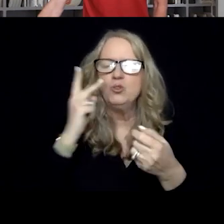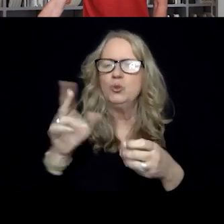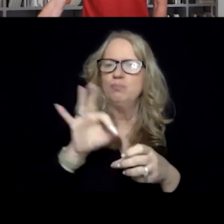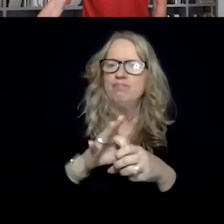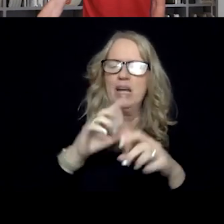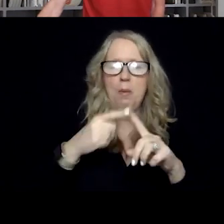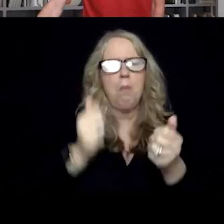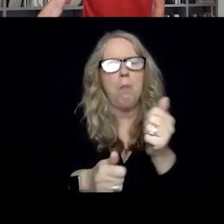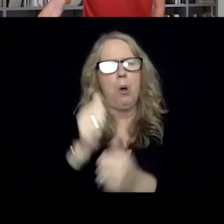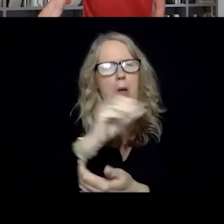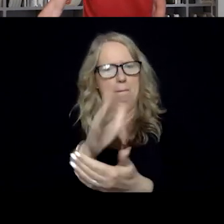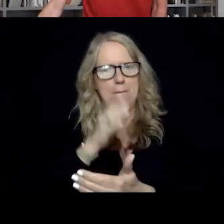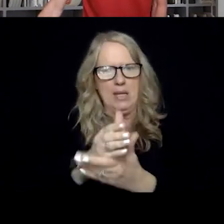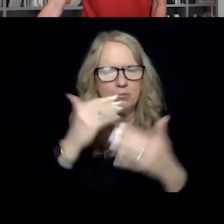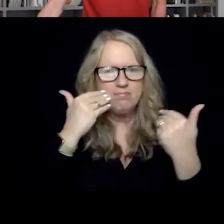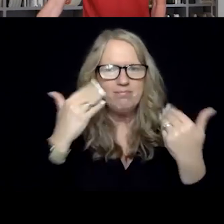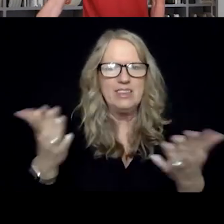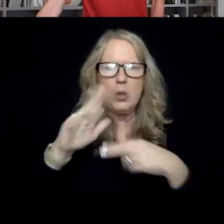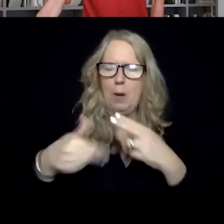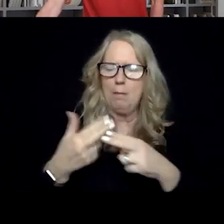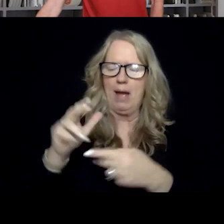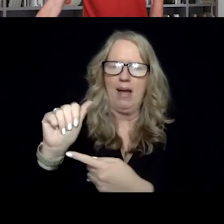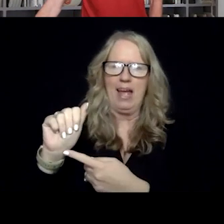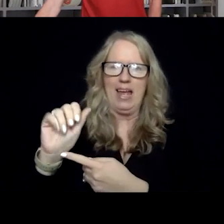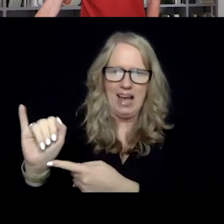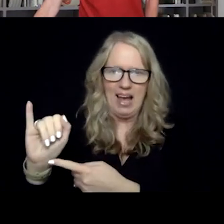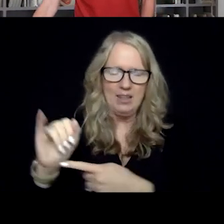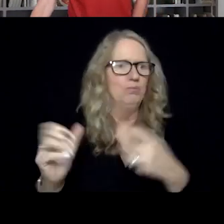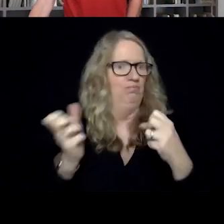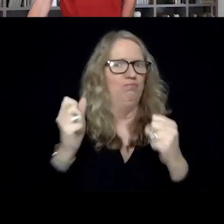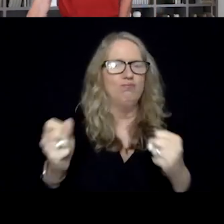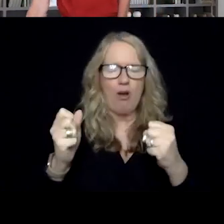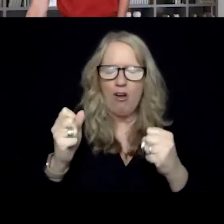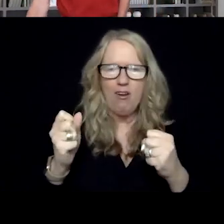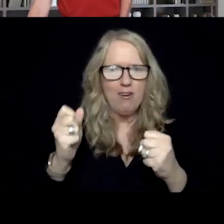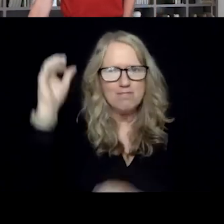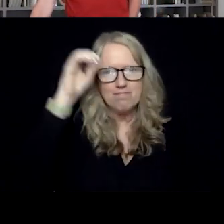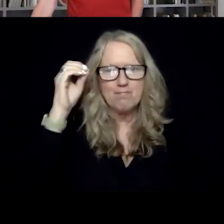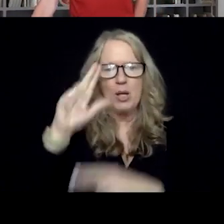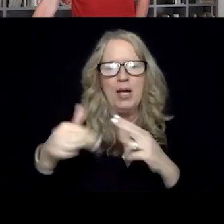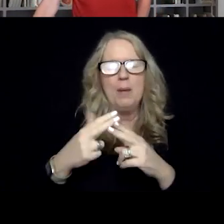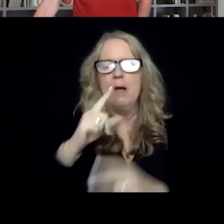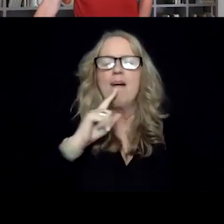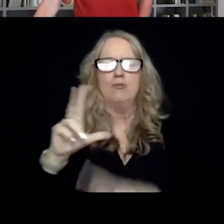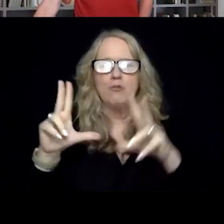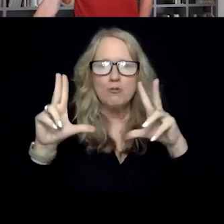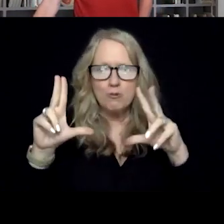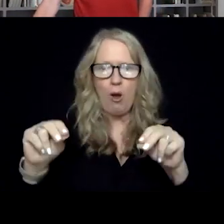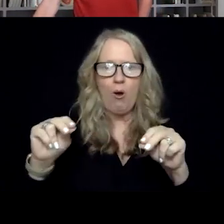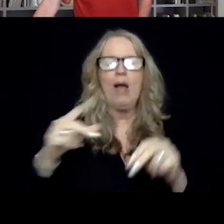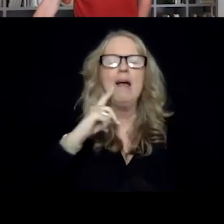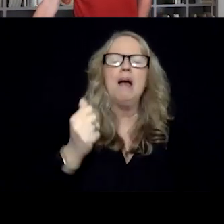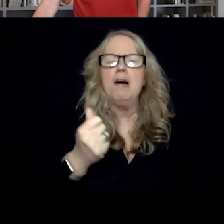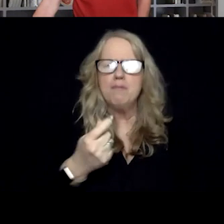were in the middle. I don't know about AI. We had some strong voices on the definitely no, and a few